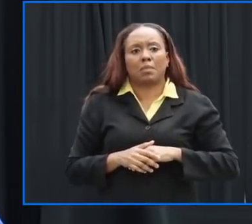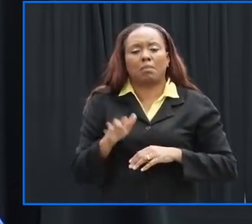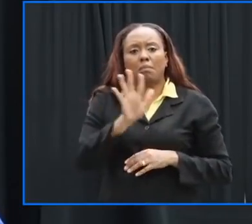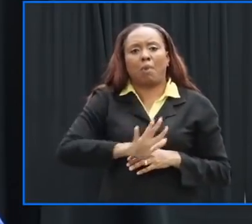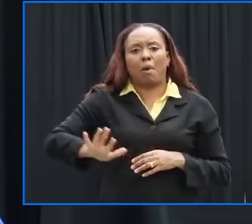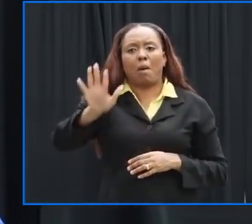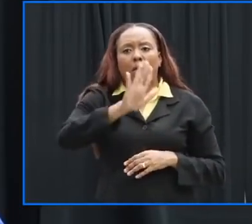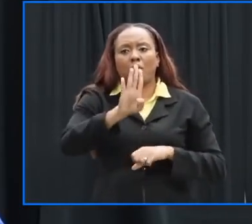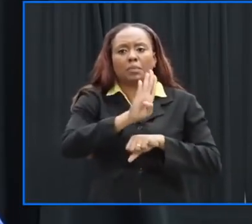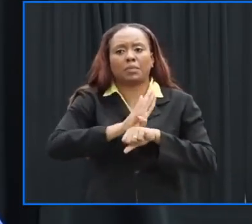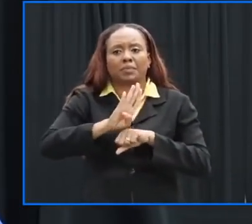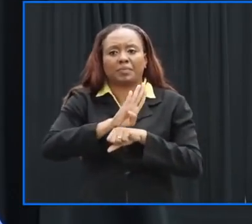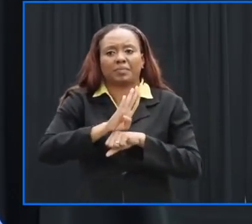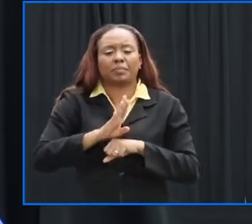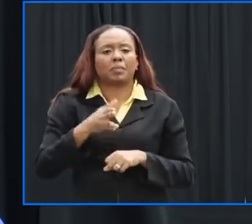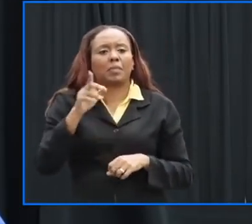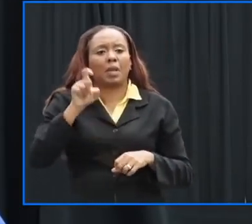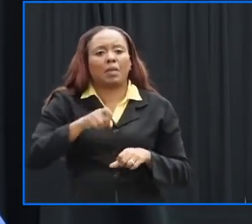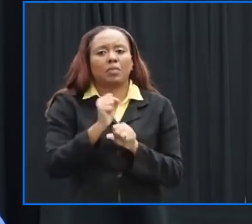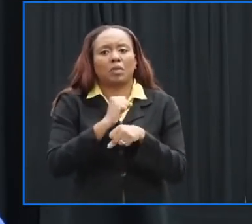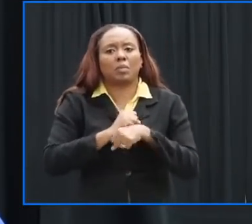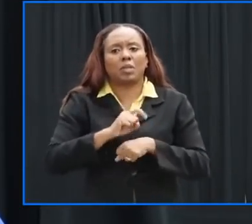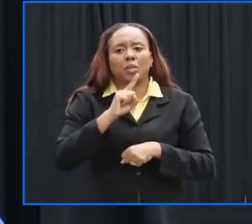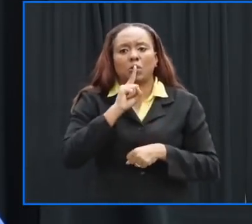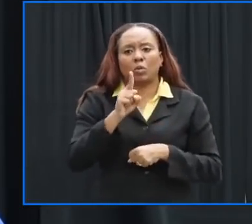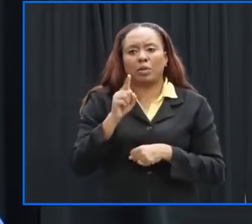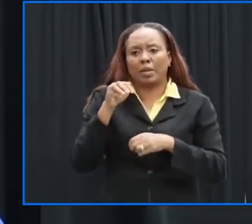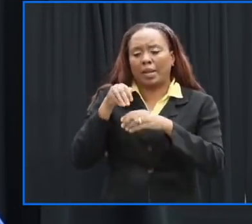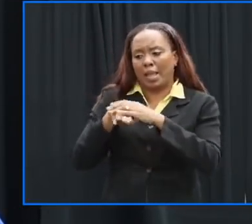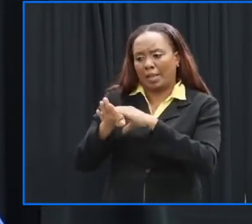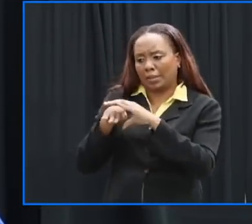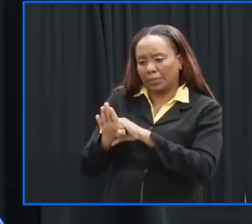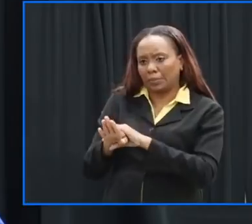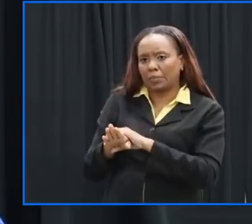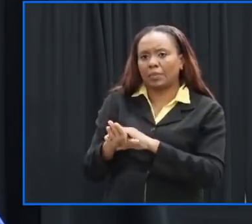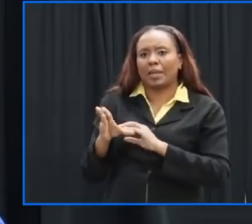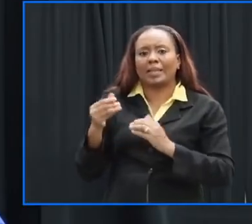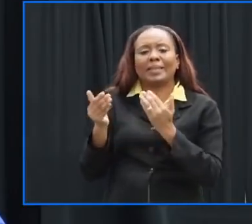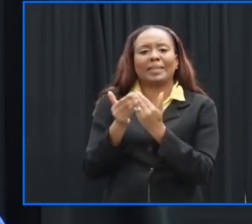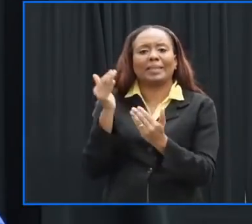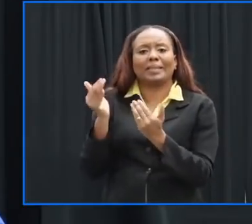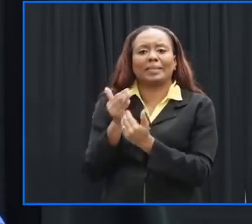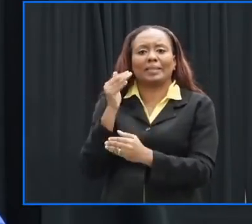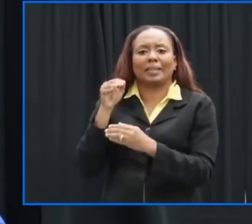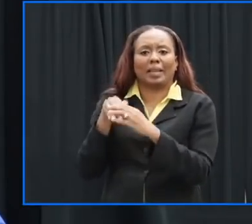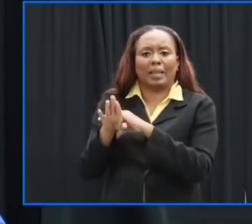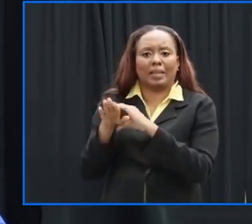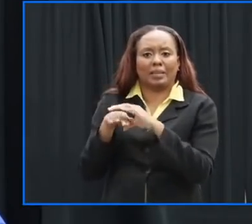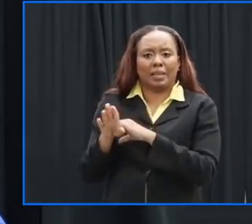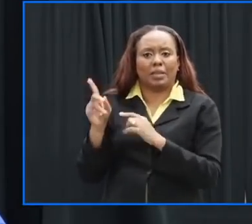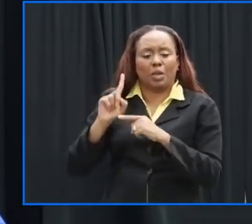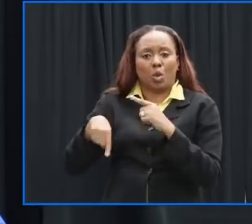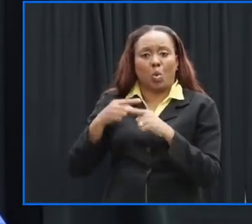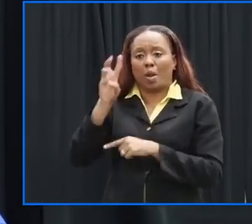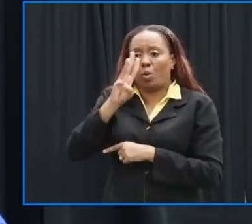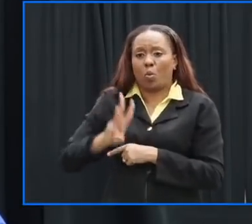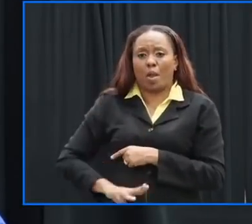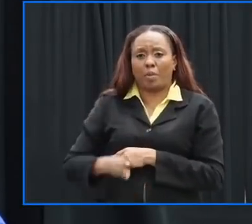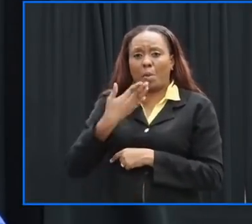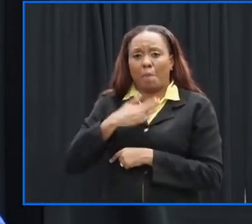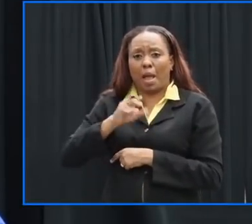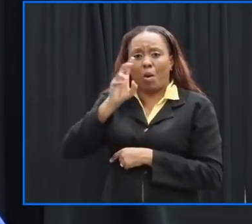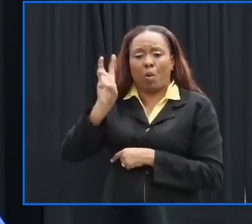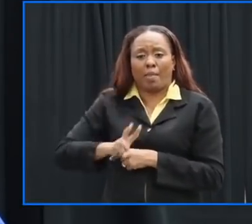areas across the country to make sure as well that they are accessible or have ease of access after the system has passed